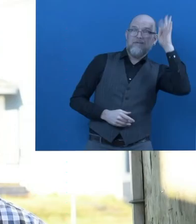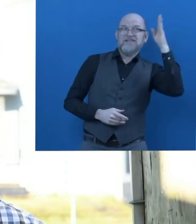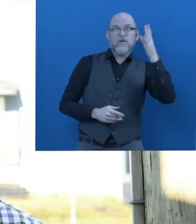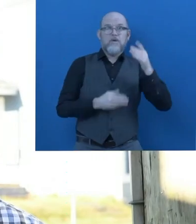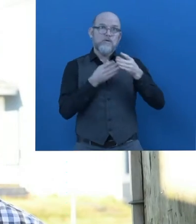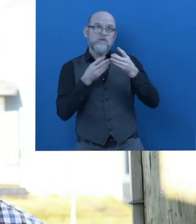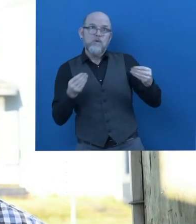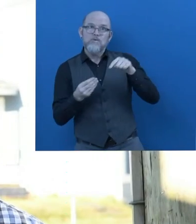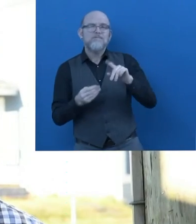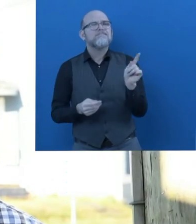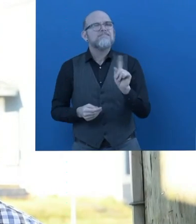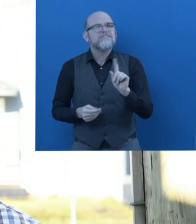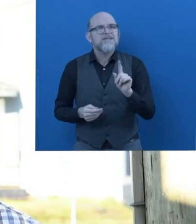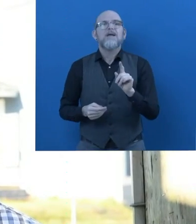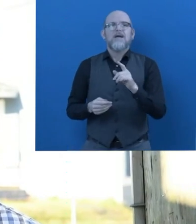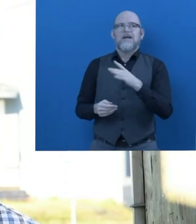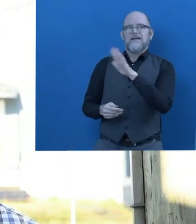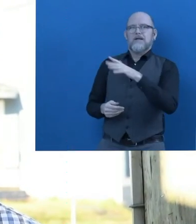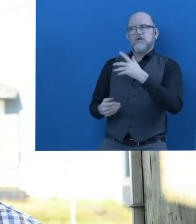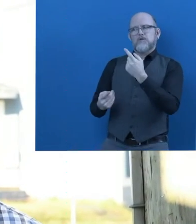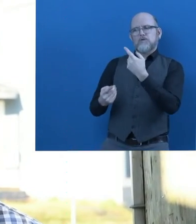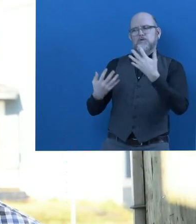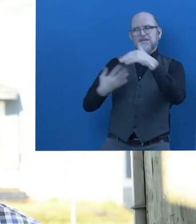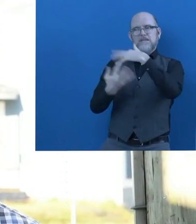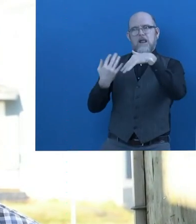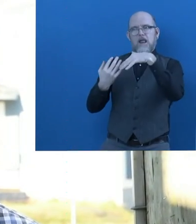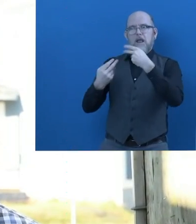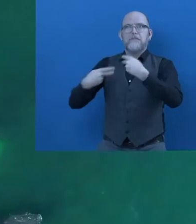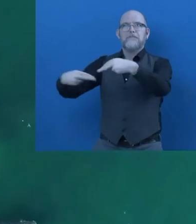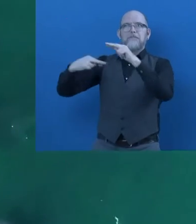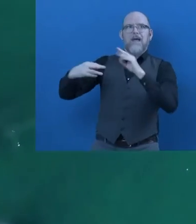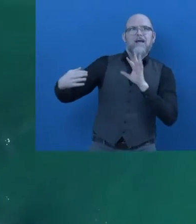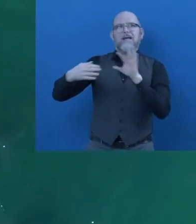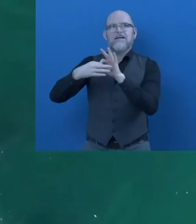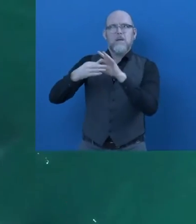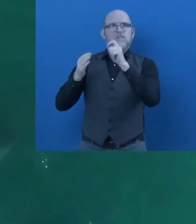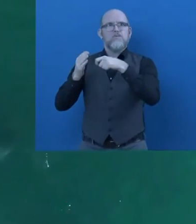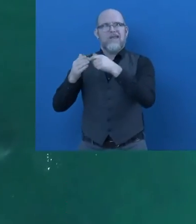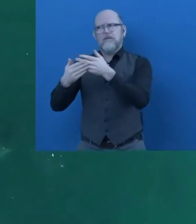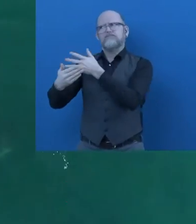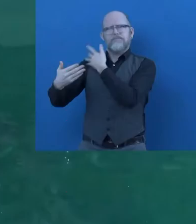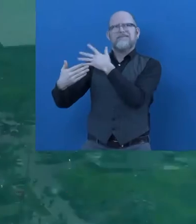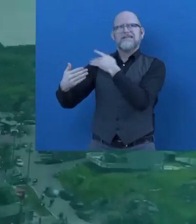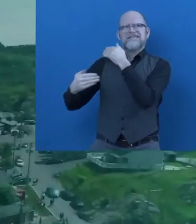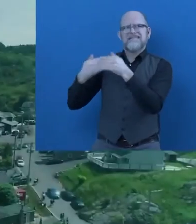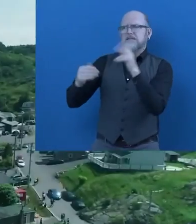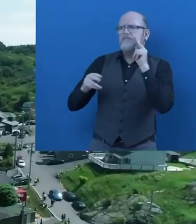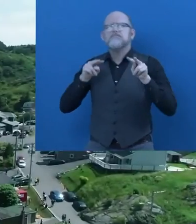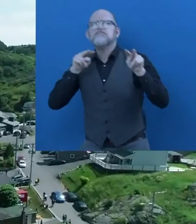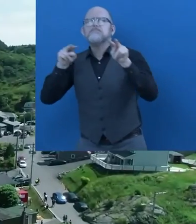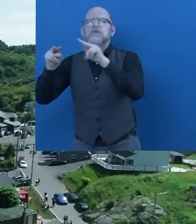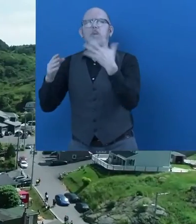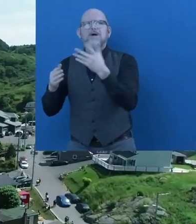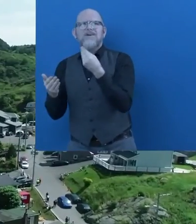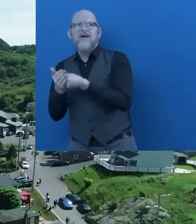came from a social return on investment project that we did a number of years ago. We looked at what was our value and what was the true economic